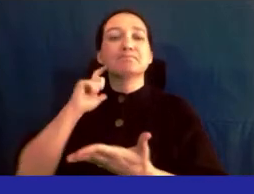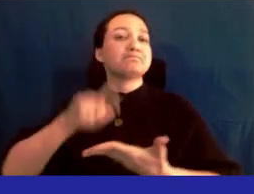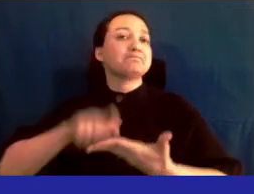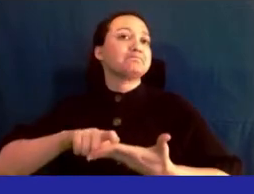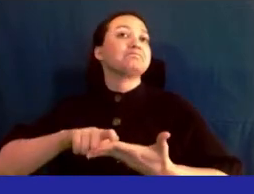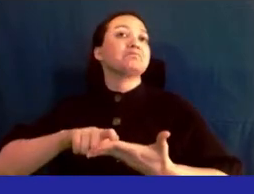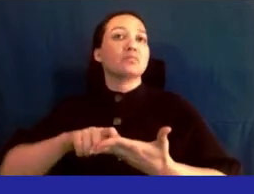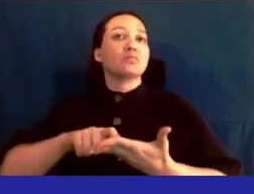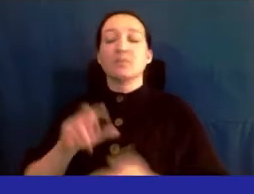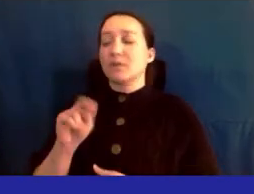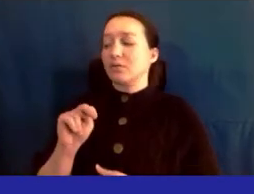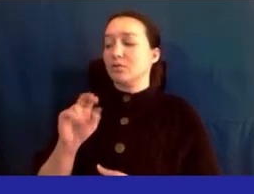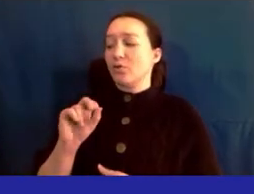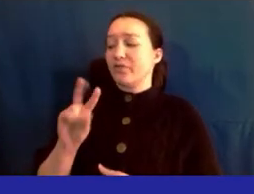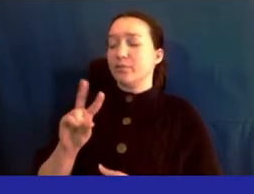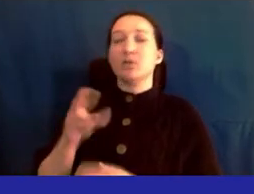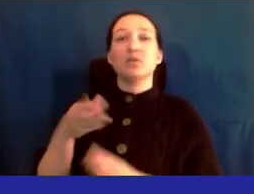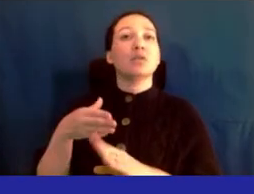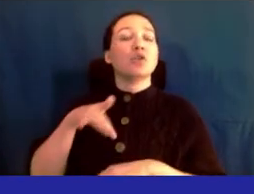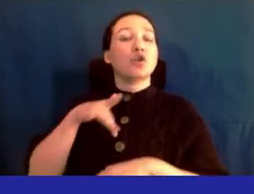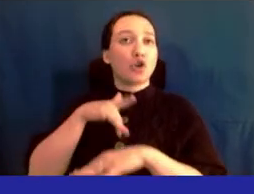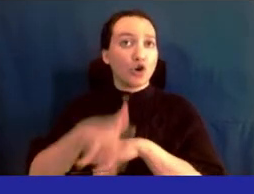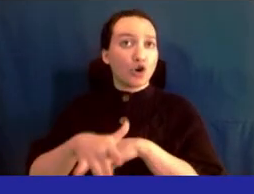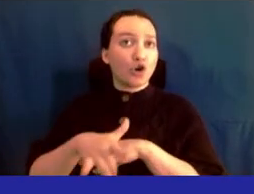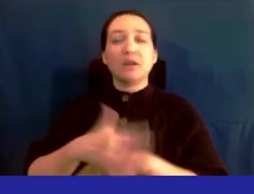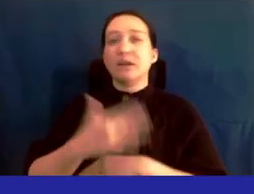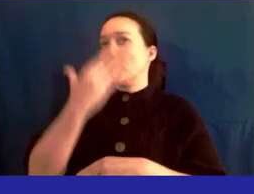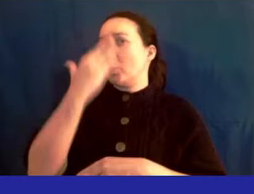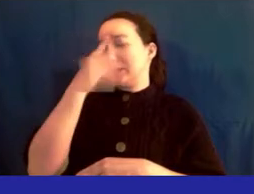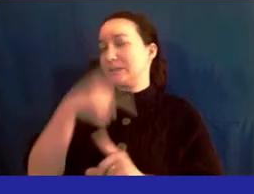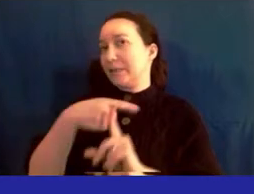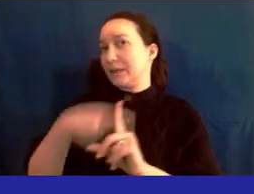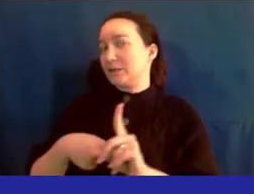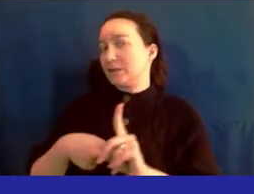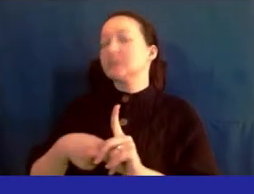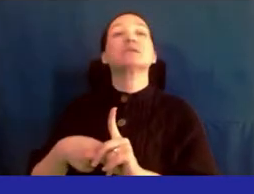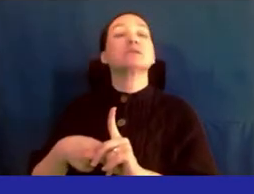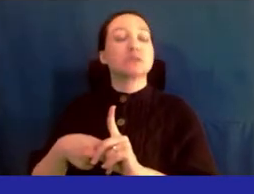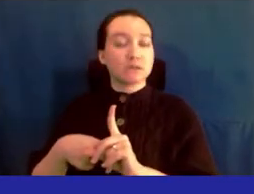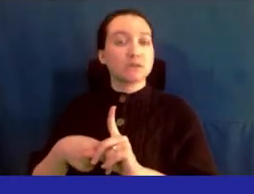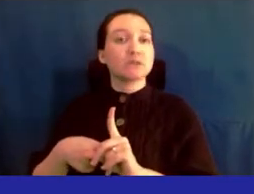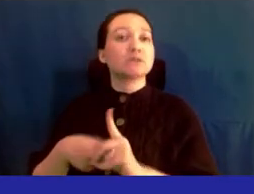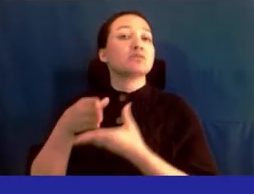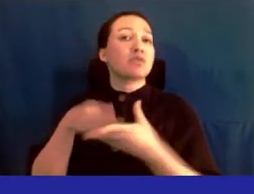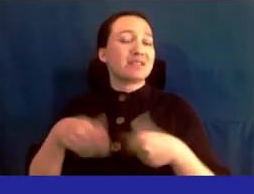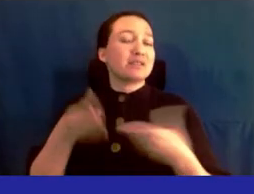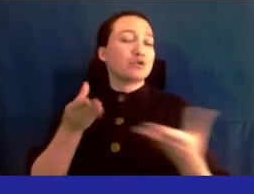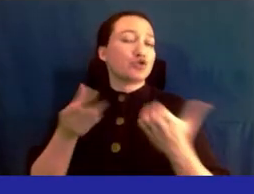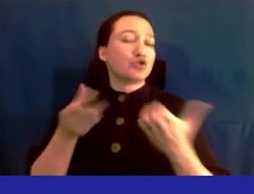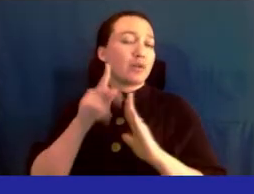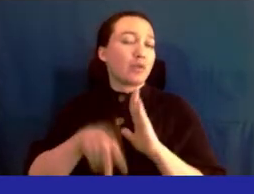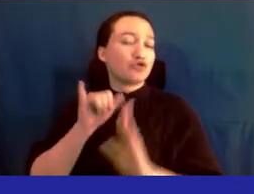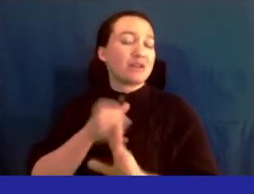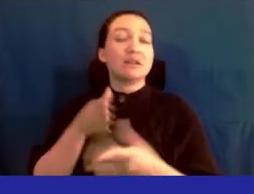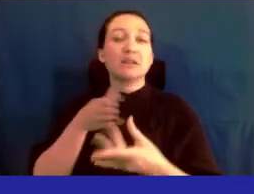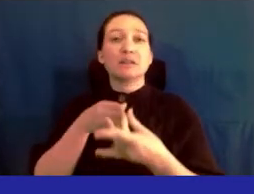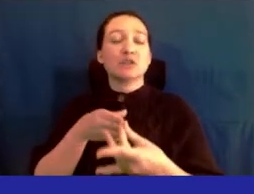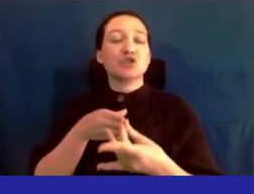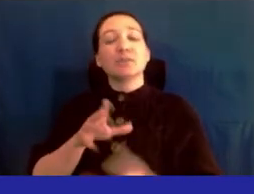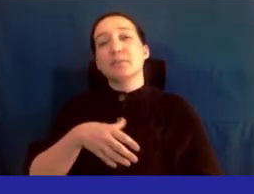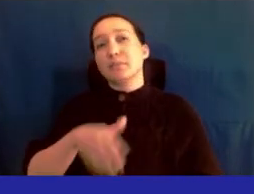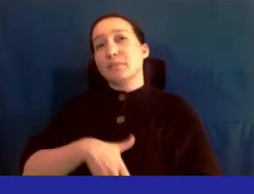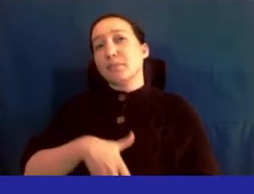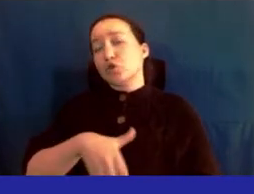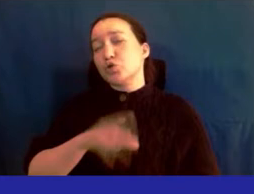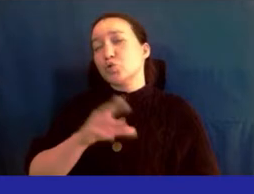November as prematurity awareness month. As a component of this service project, the leadership and maternity